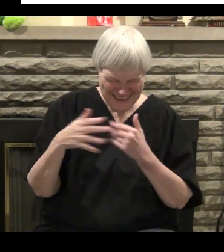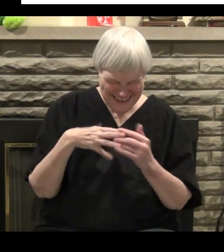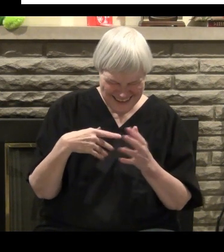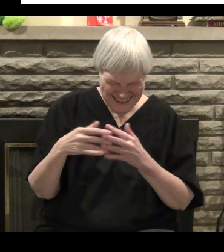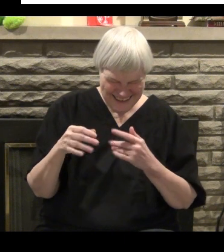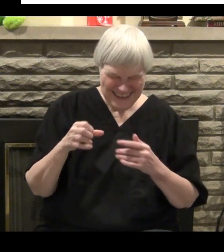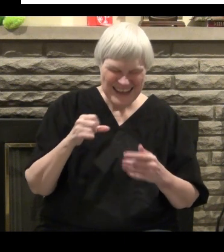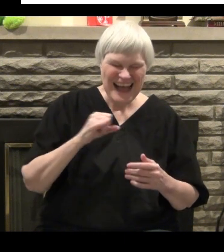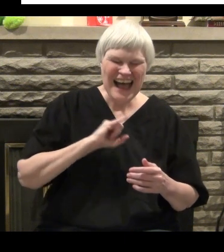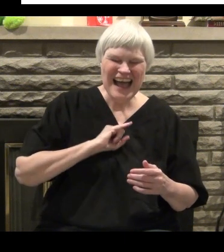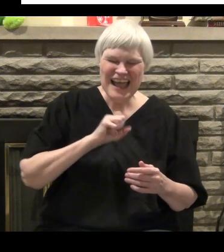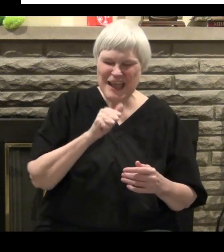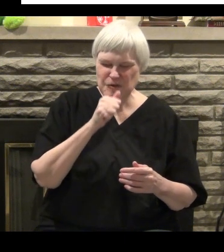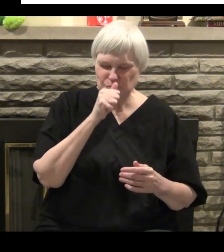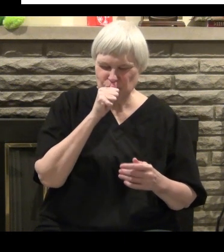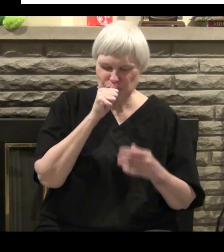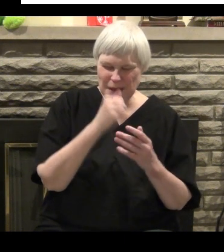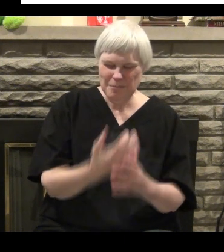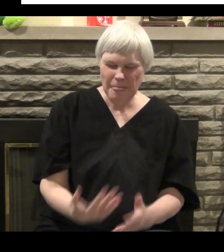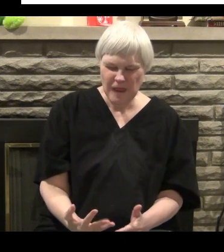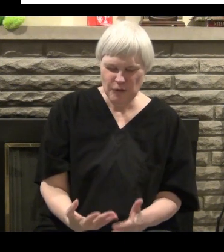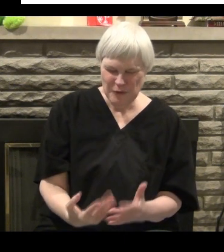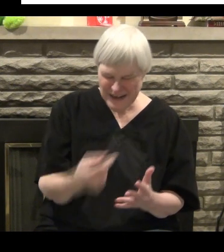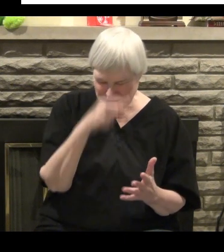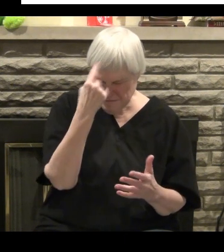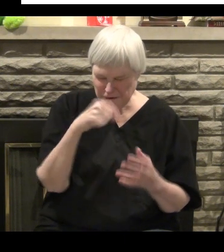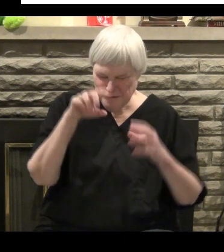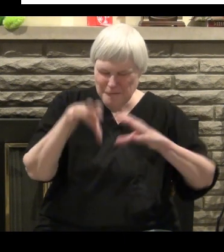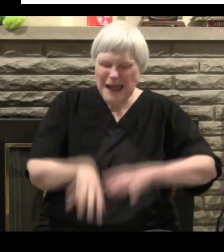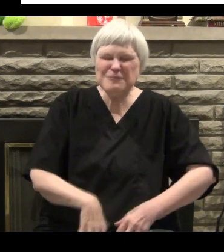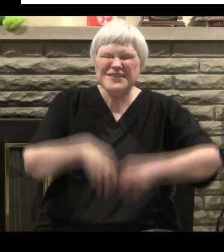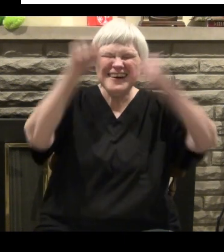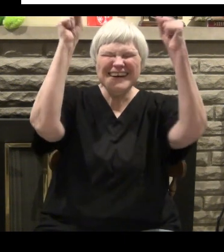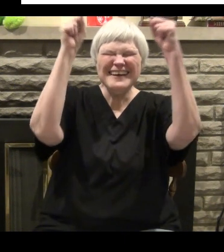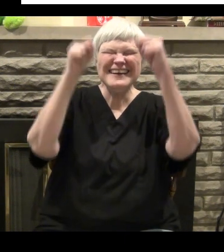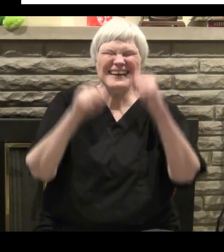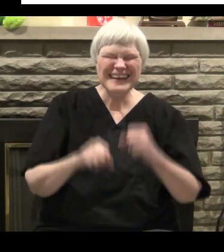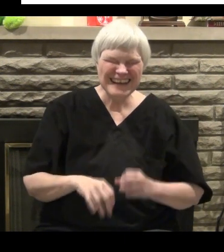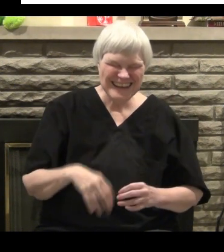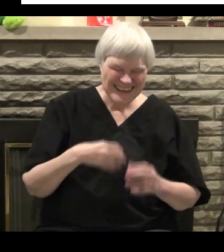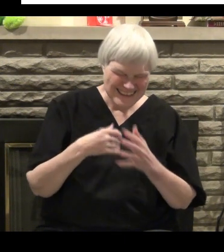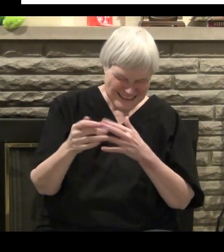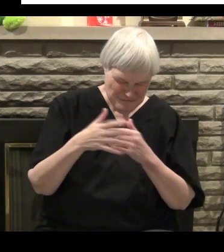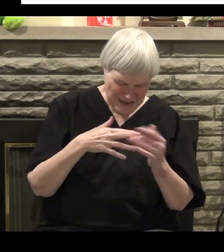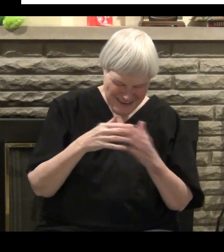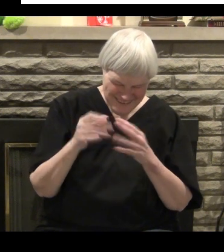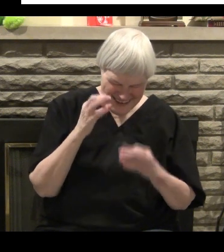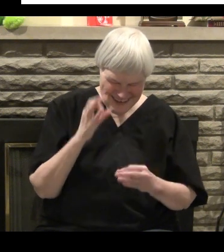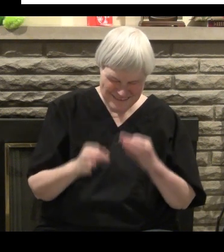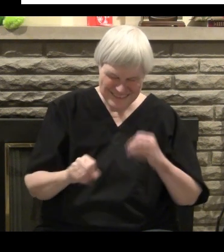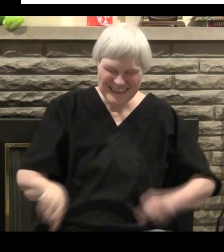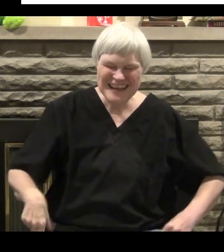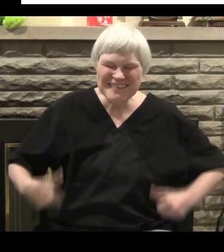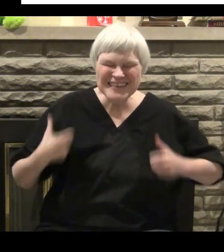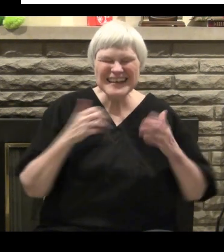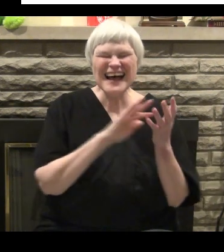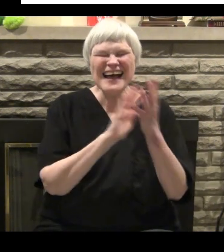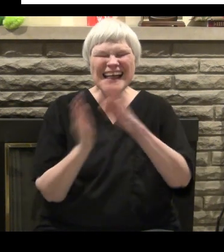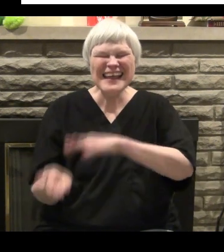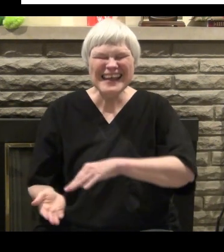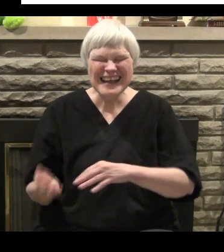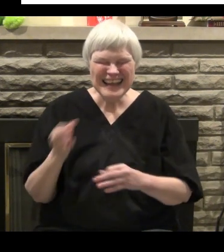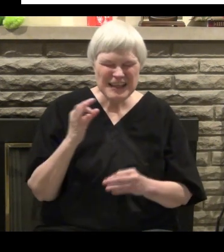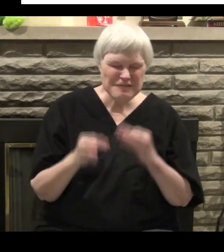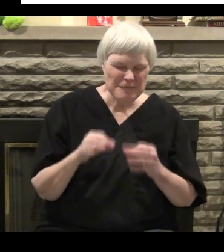And I said, you know, I can't put a date of death down here but awaiting the rapture. Whether we're alive or dead, we're waiting for it. Amen.